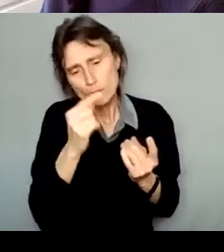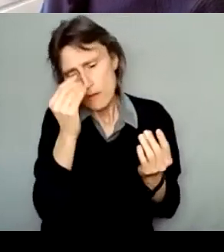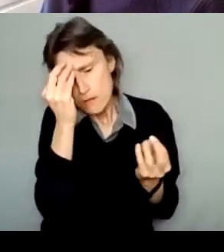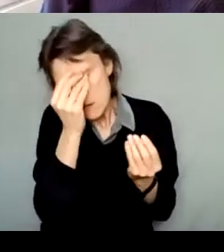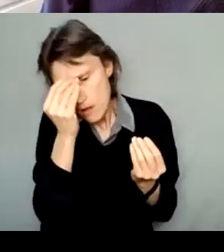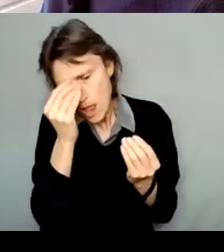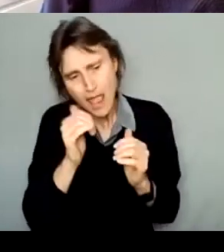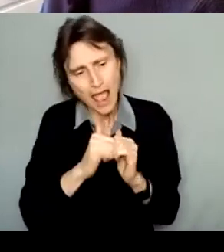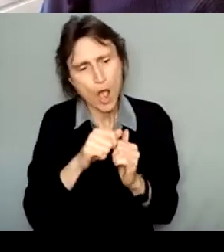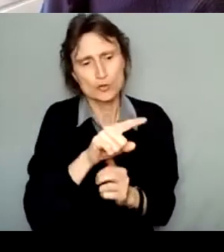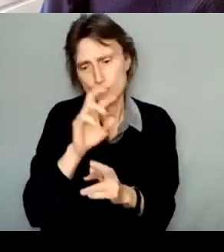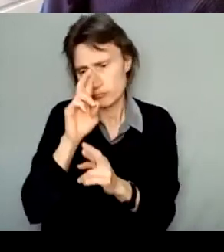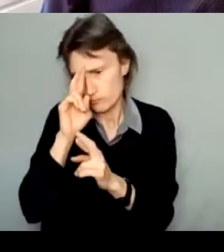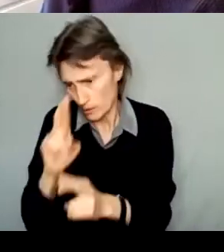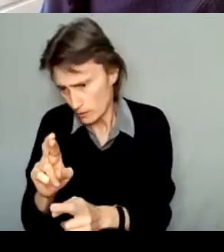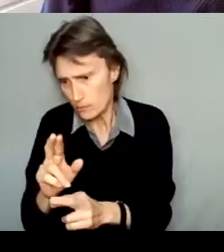respectful, and informed way.